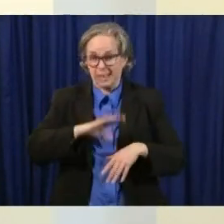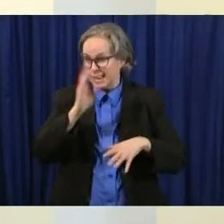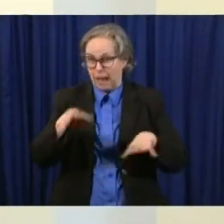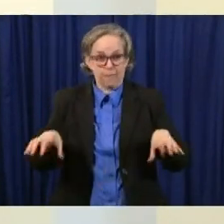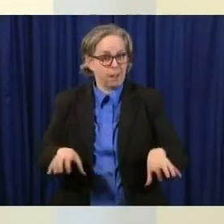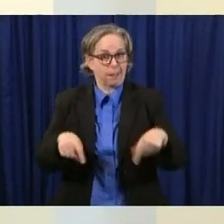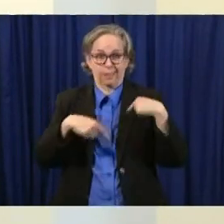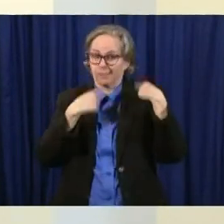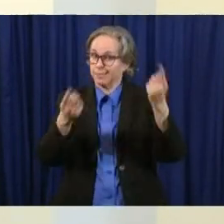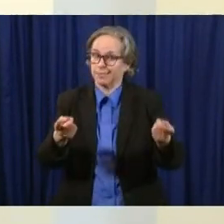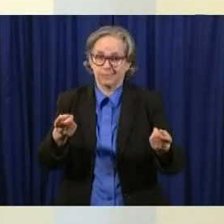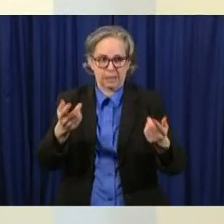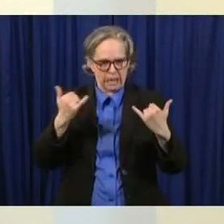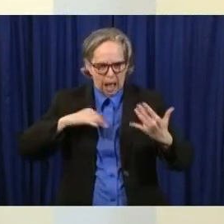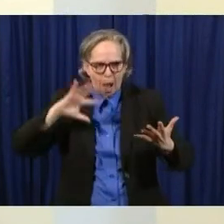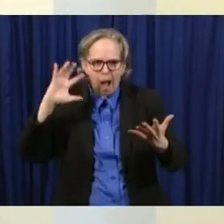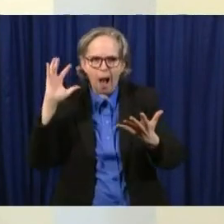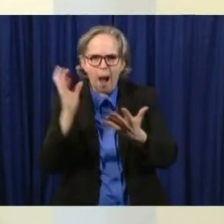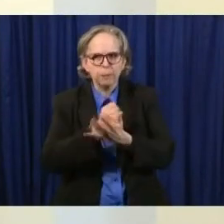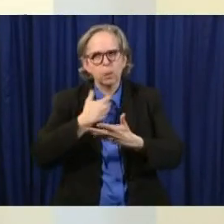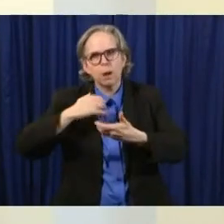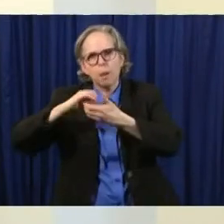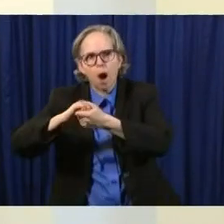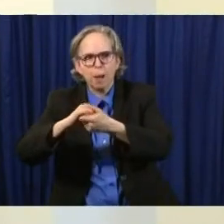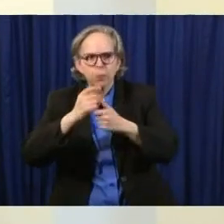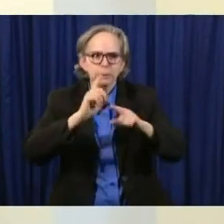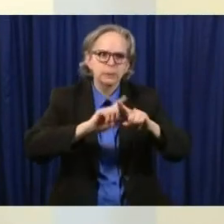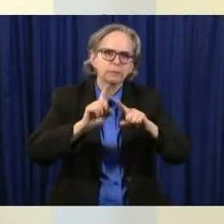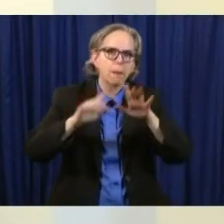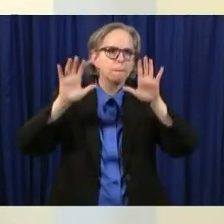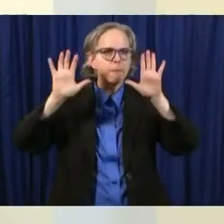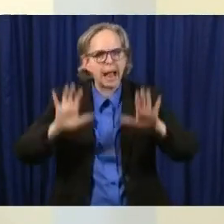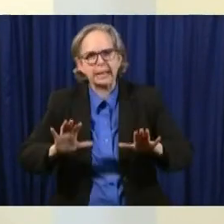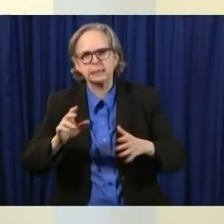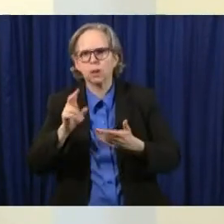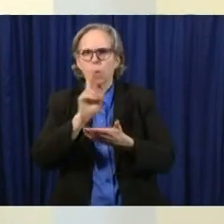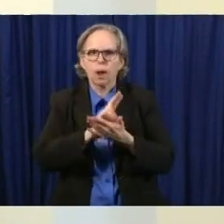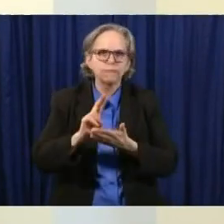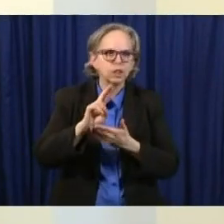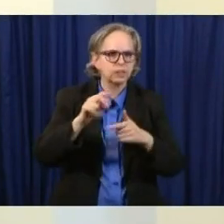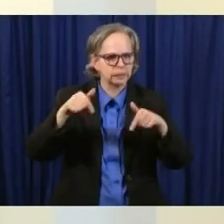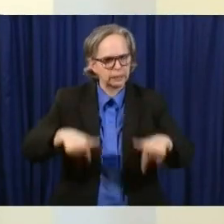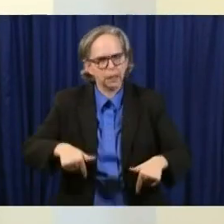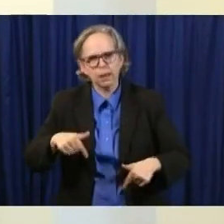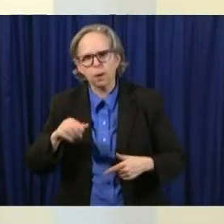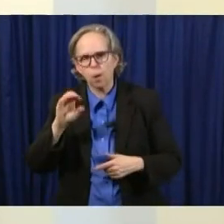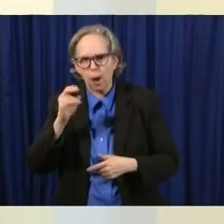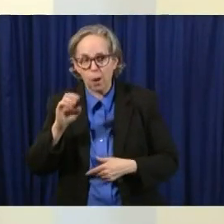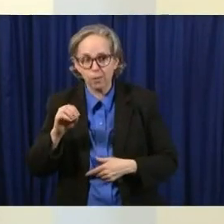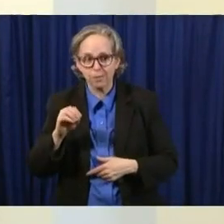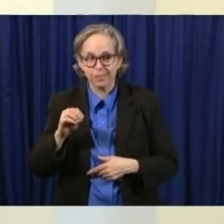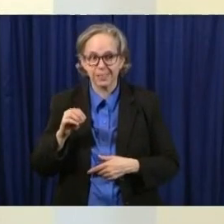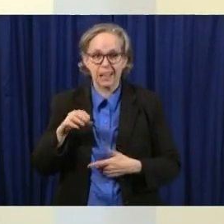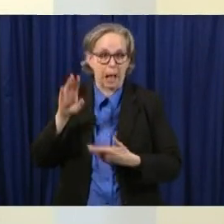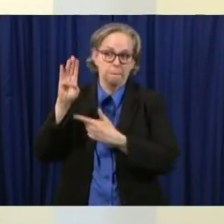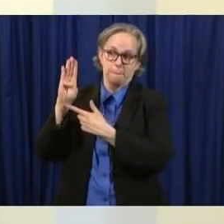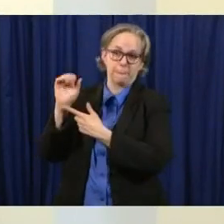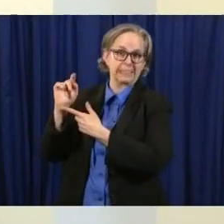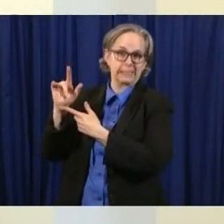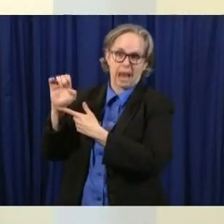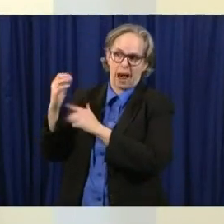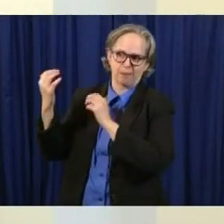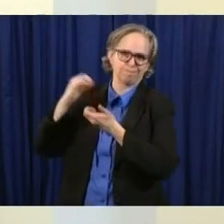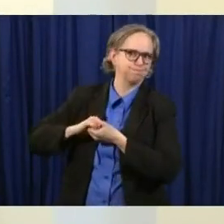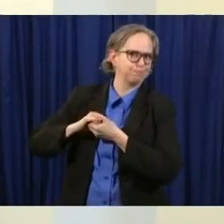universities here in ohio as well as uh battell um i do want to take one moment to um just